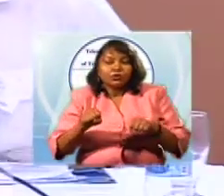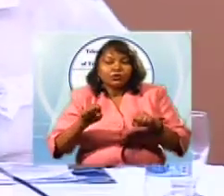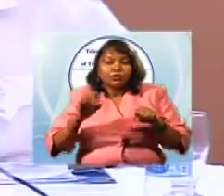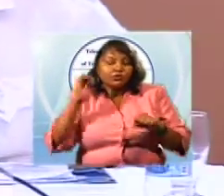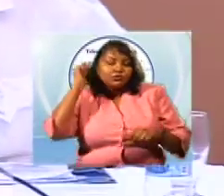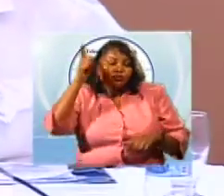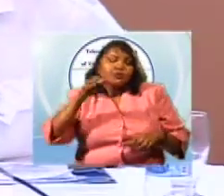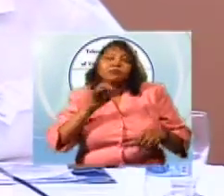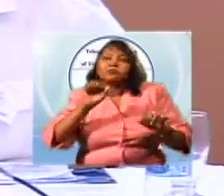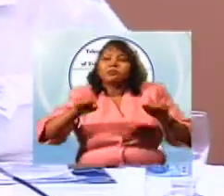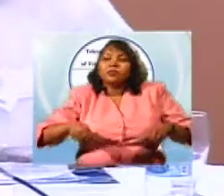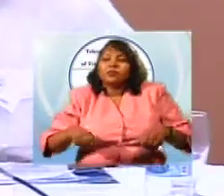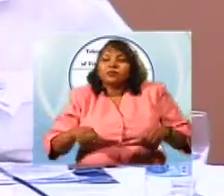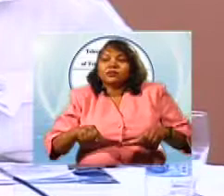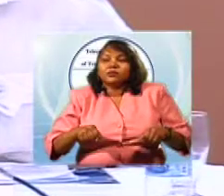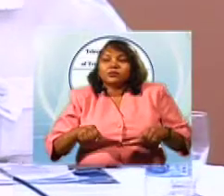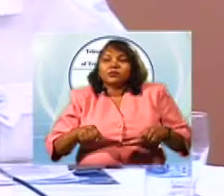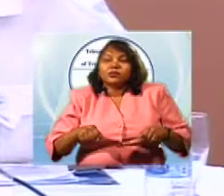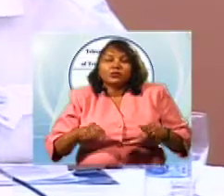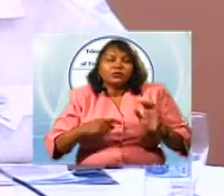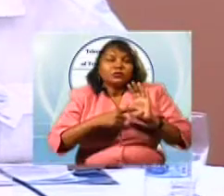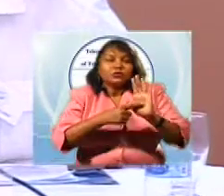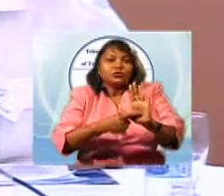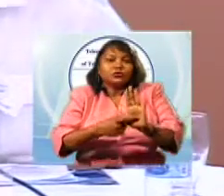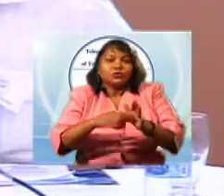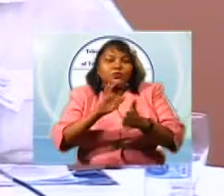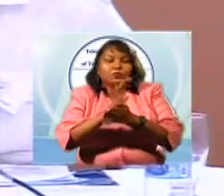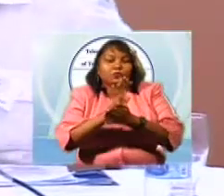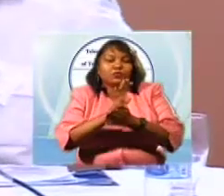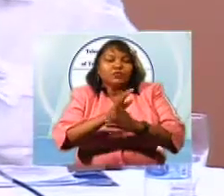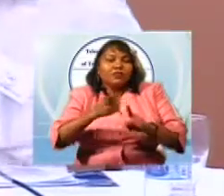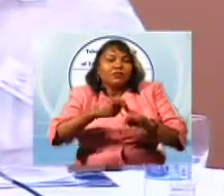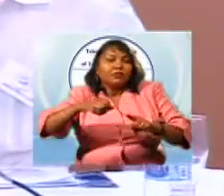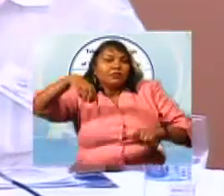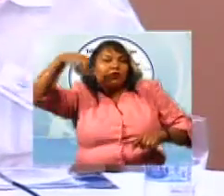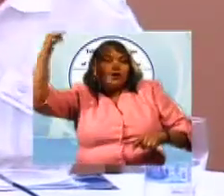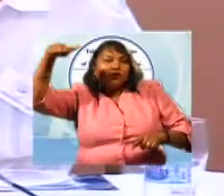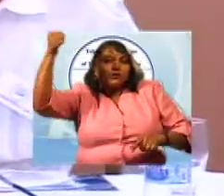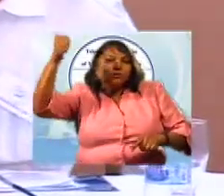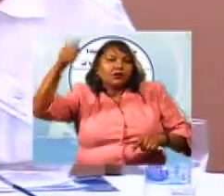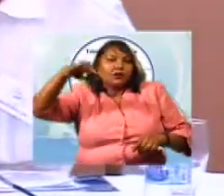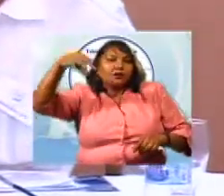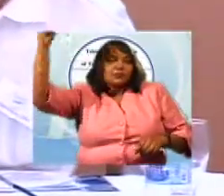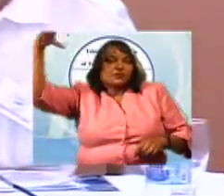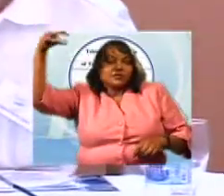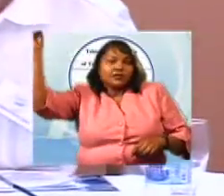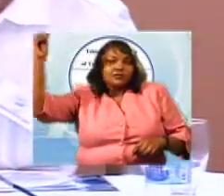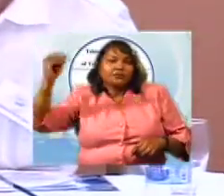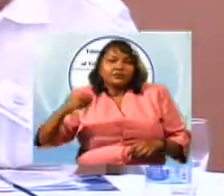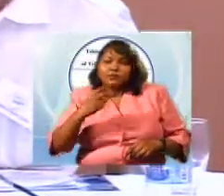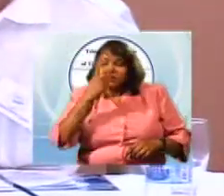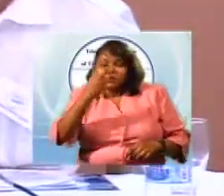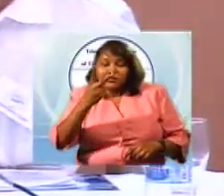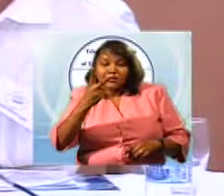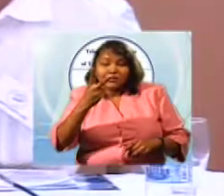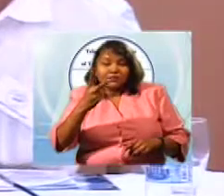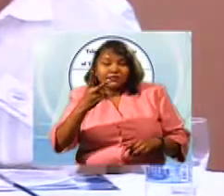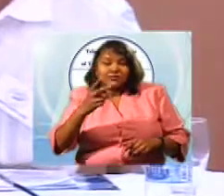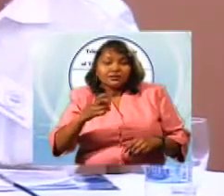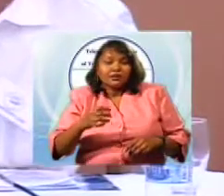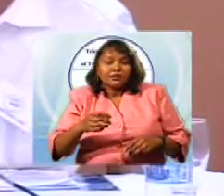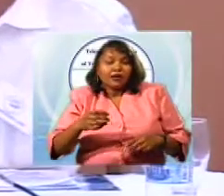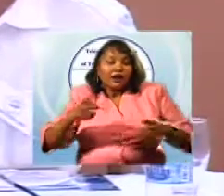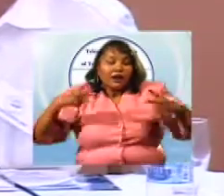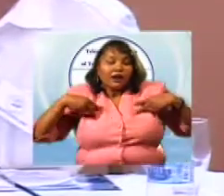see a Shakespeare play or a classic, but see it through our own eyes. Have people